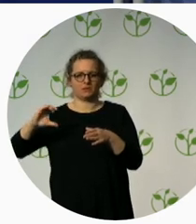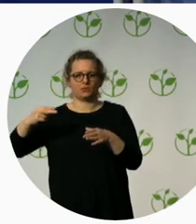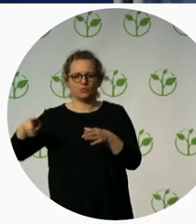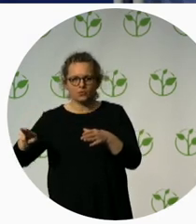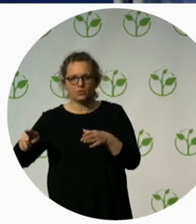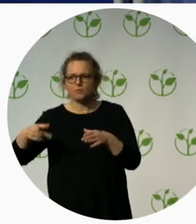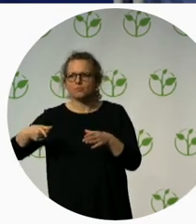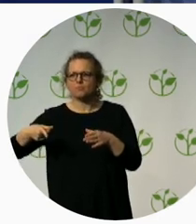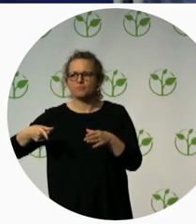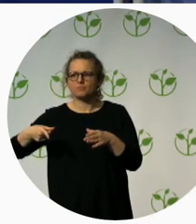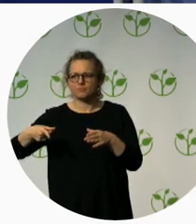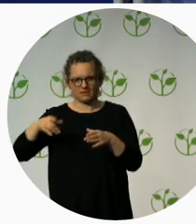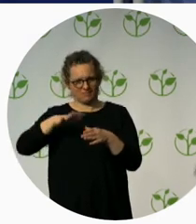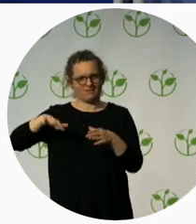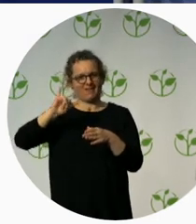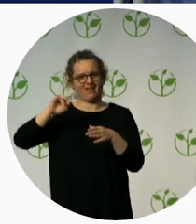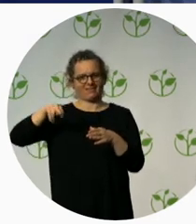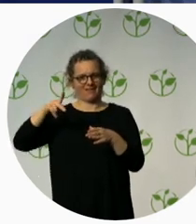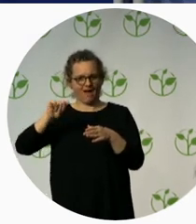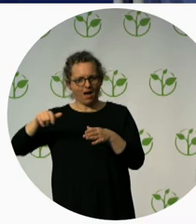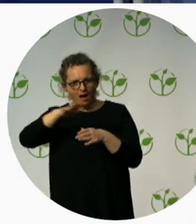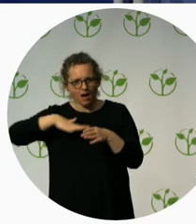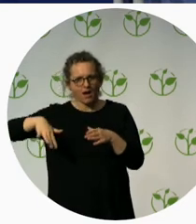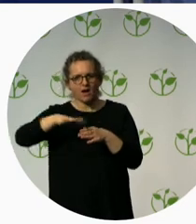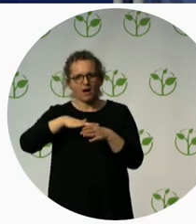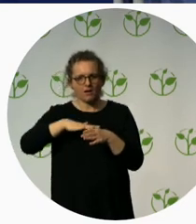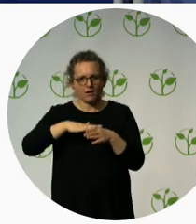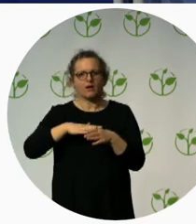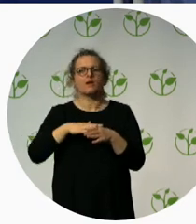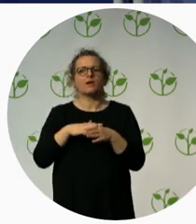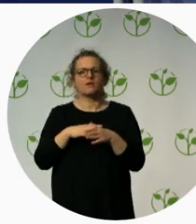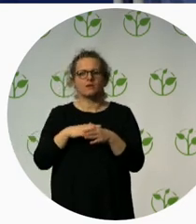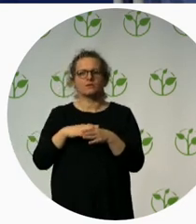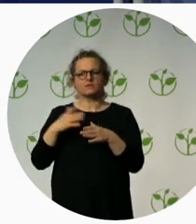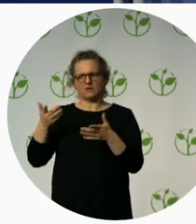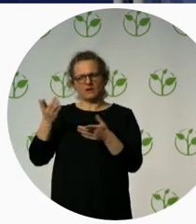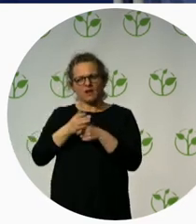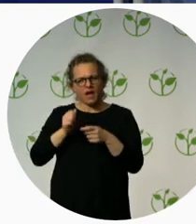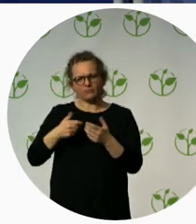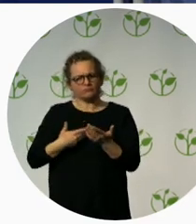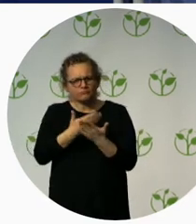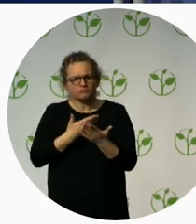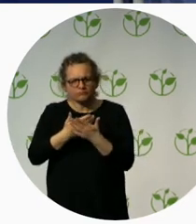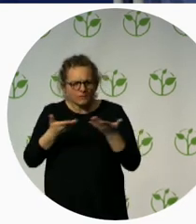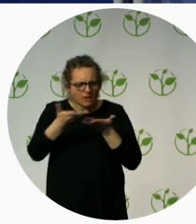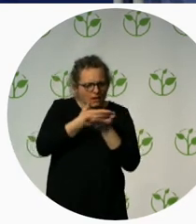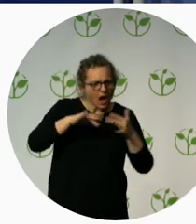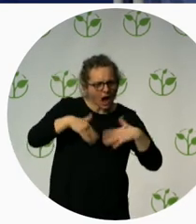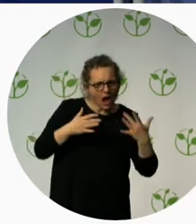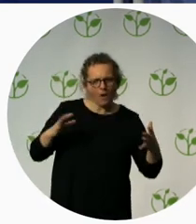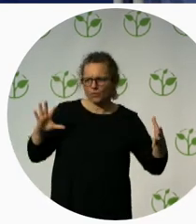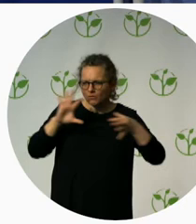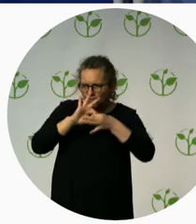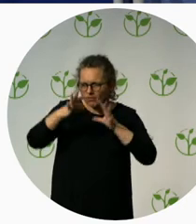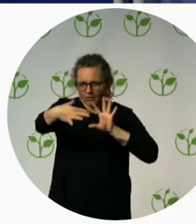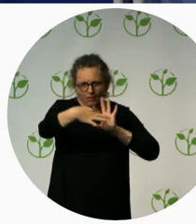developing accessibility as a process as we go along. And I think it's also very important that we pick up